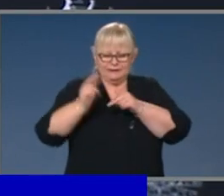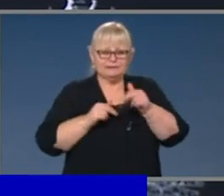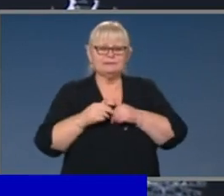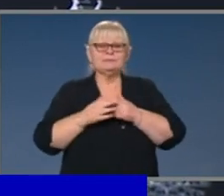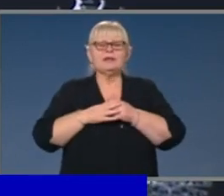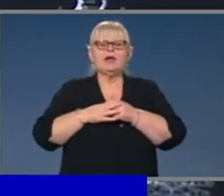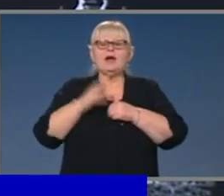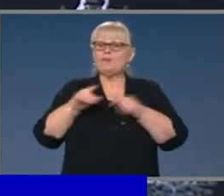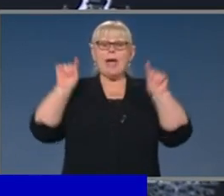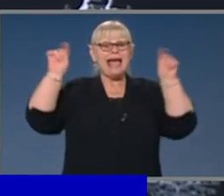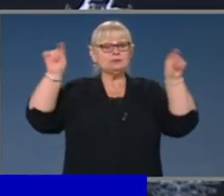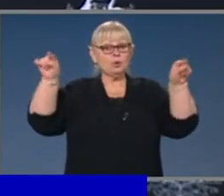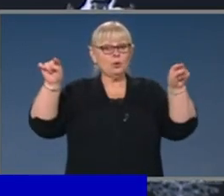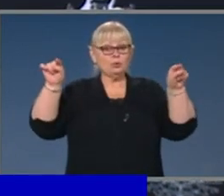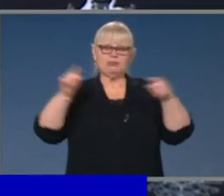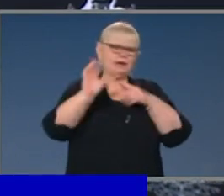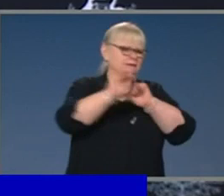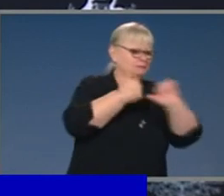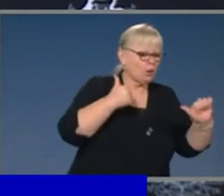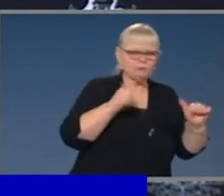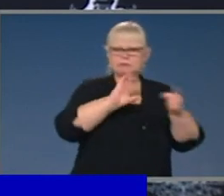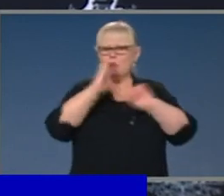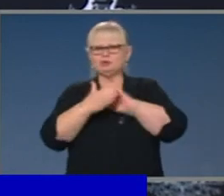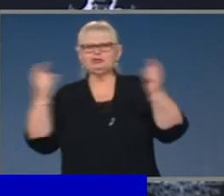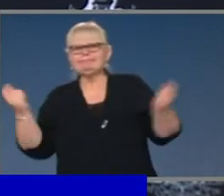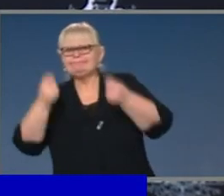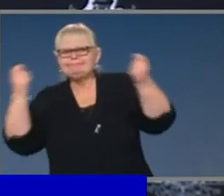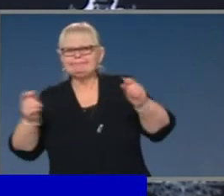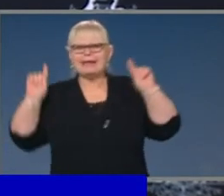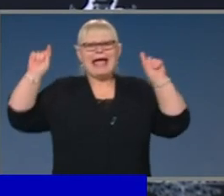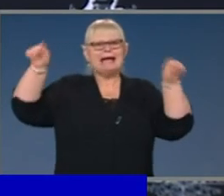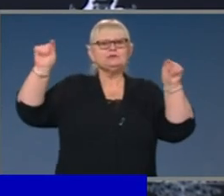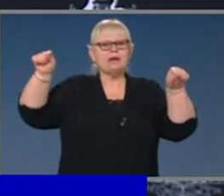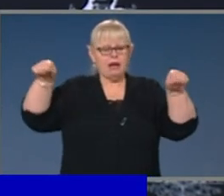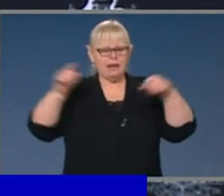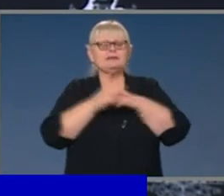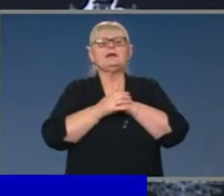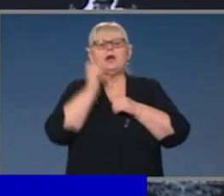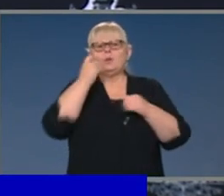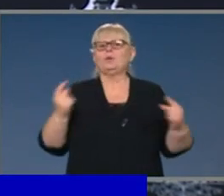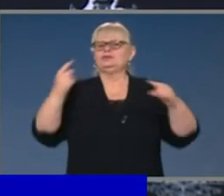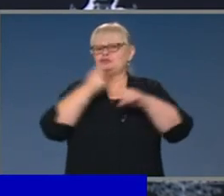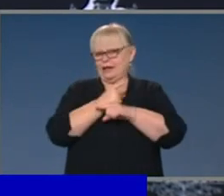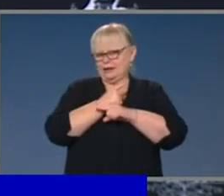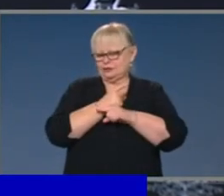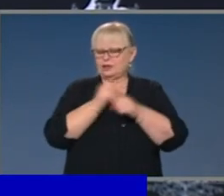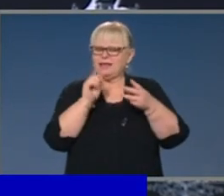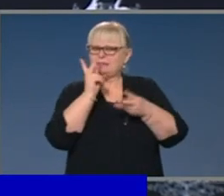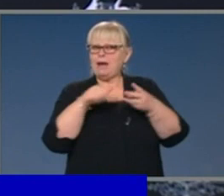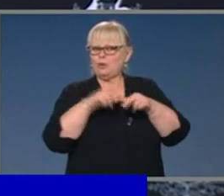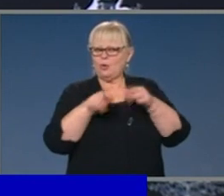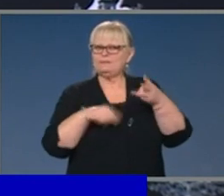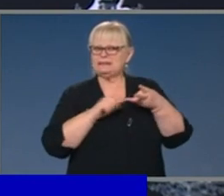organised events, sporting, cultural, we will be moving as part of step three